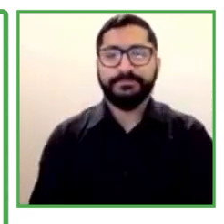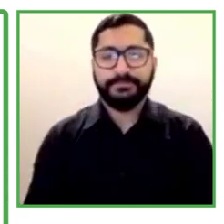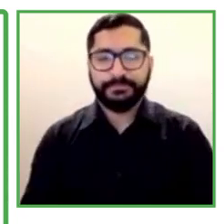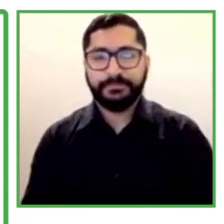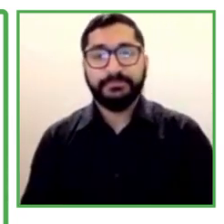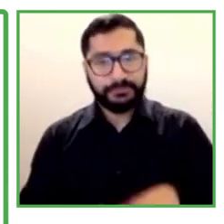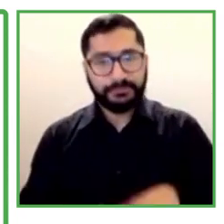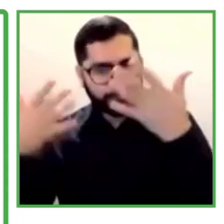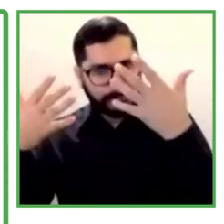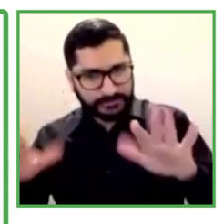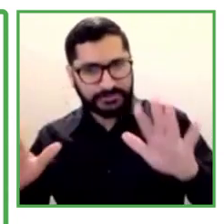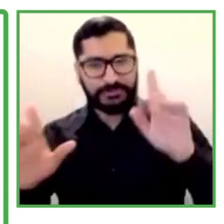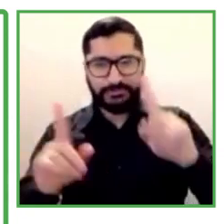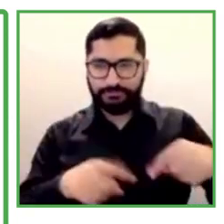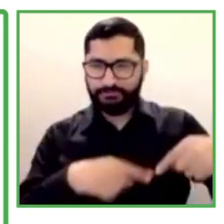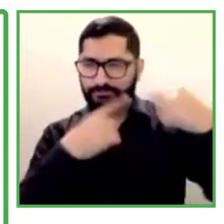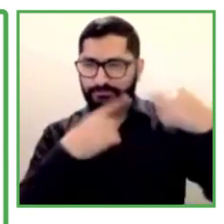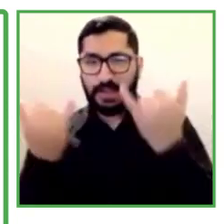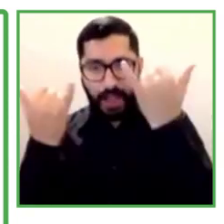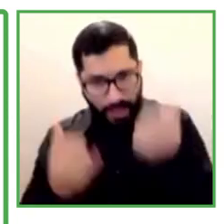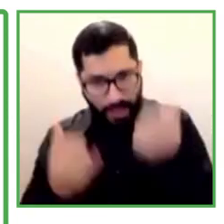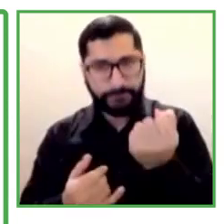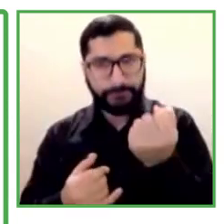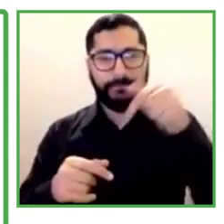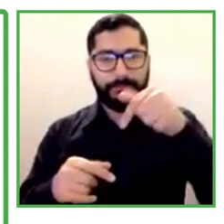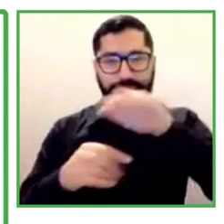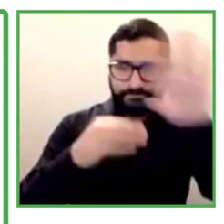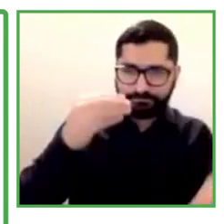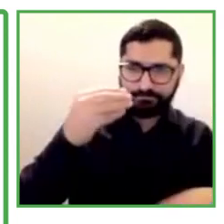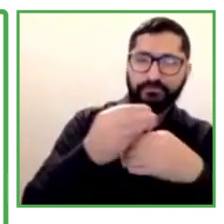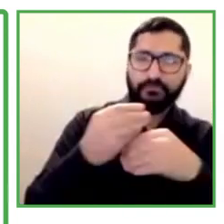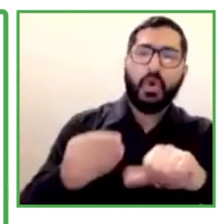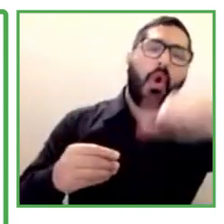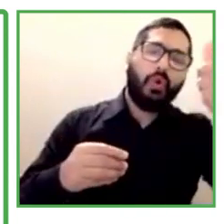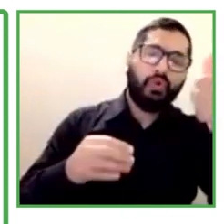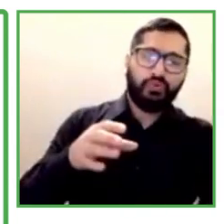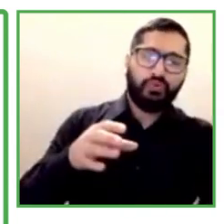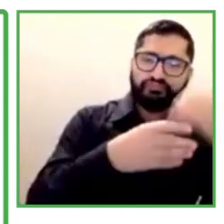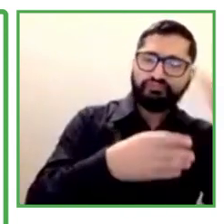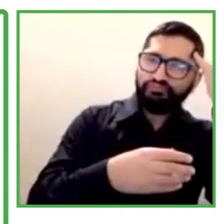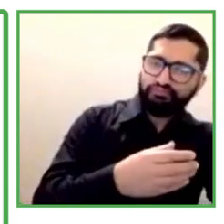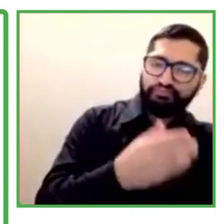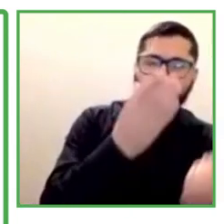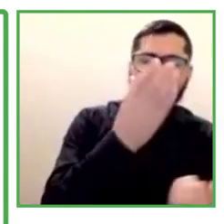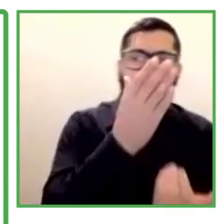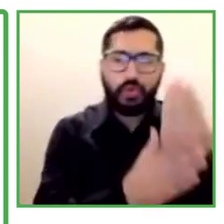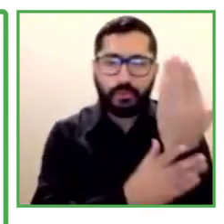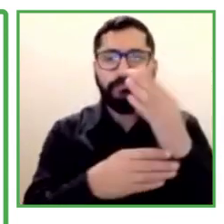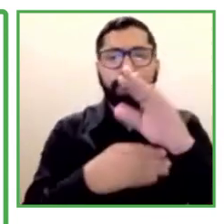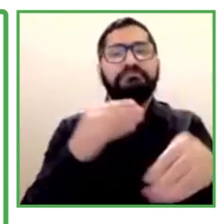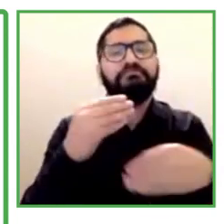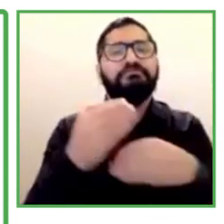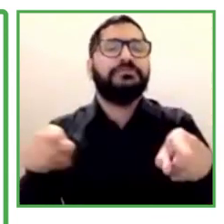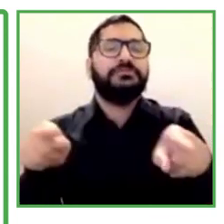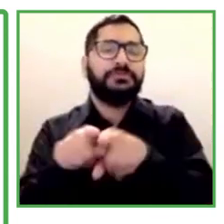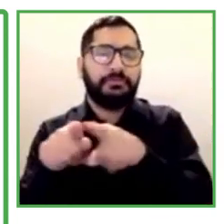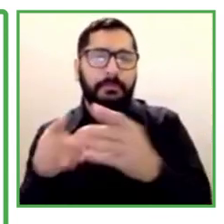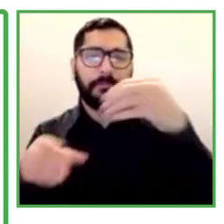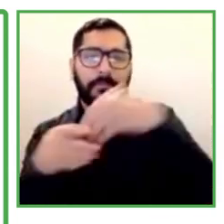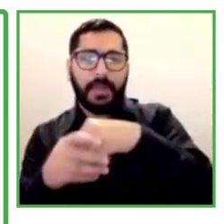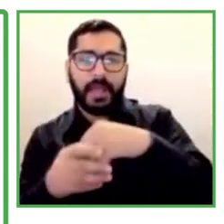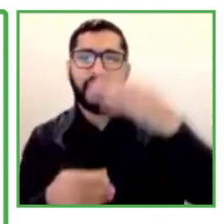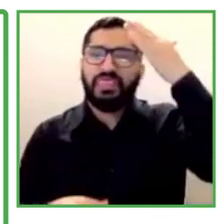ones. And in the ones that we incorporated, we were able to add more leave days for people that needed to